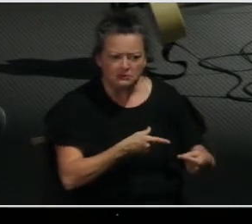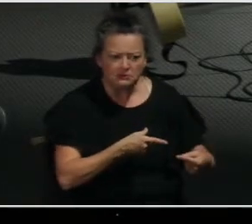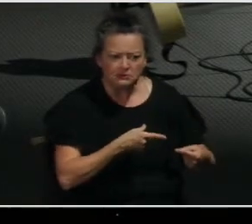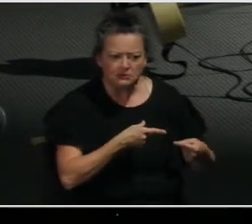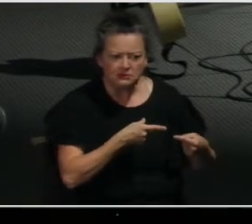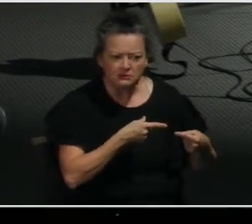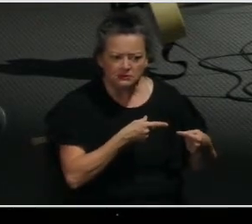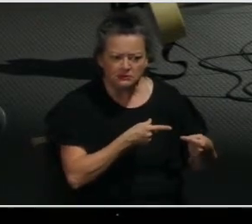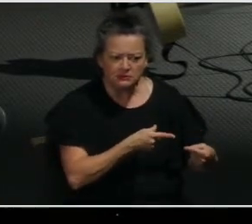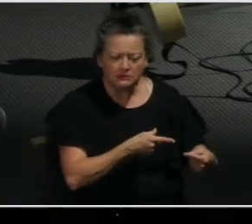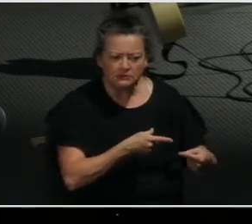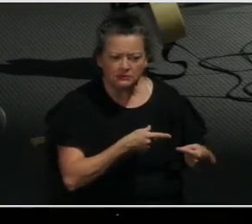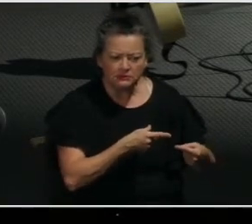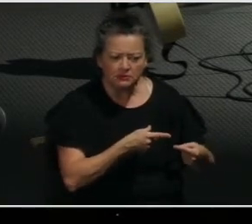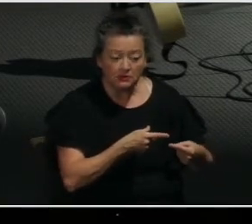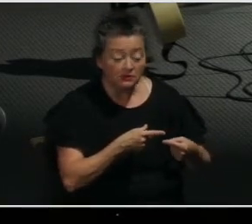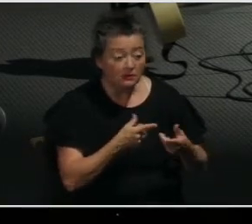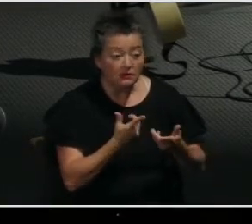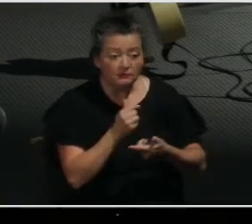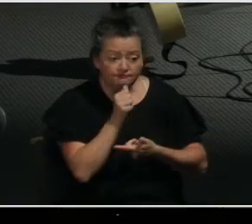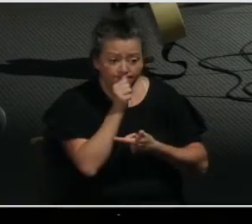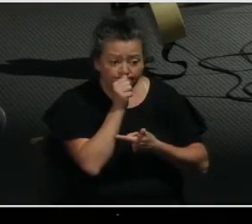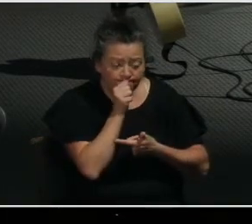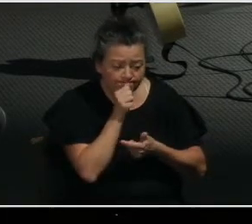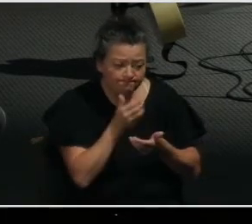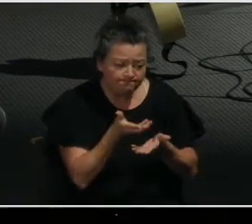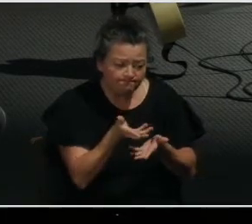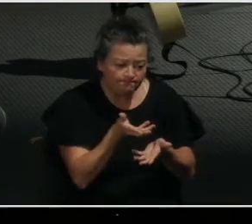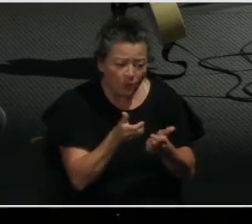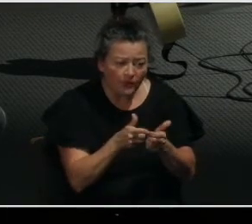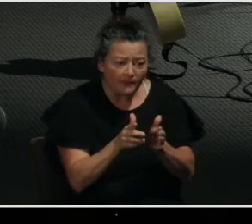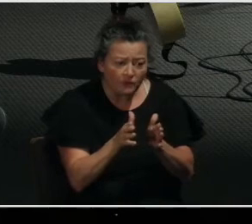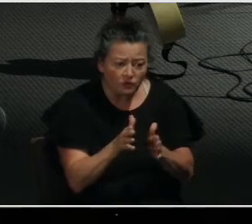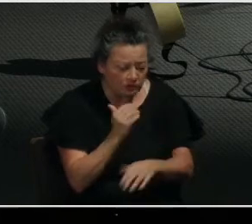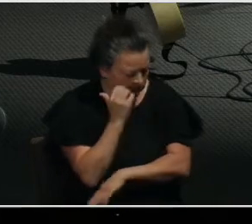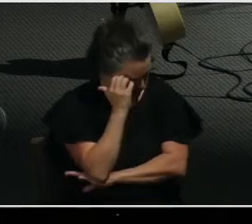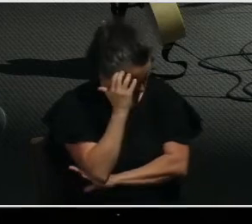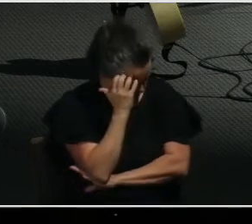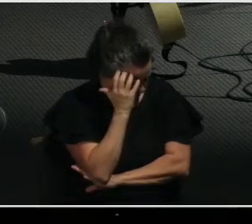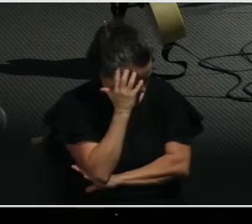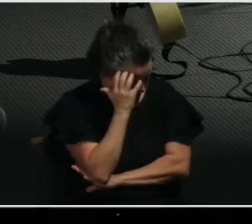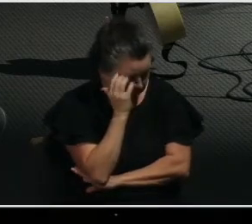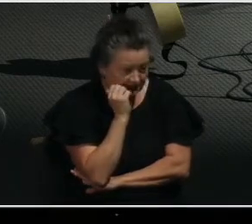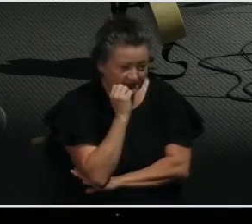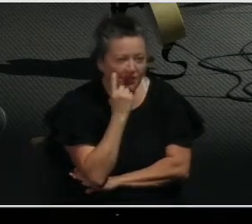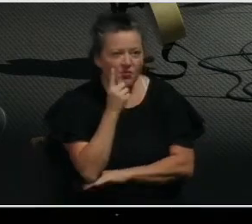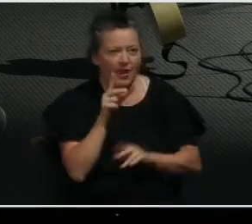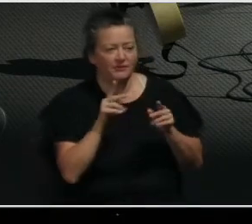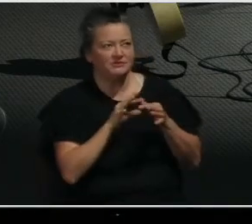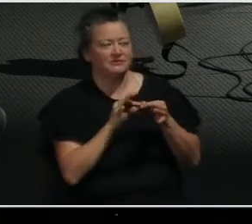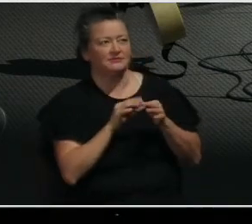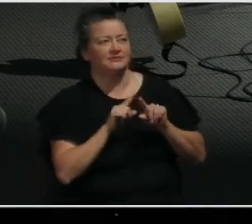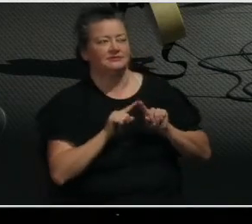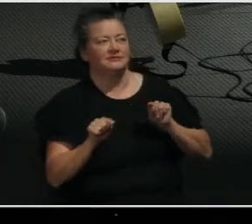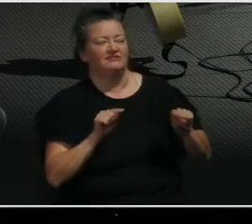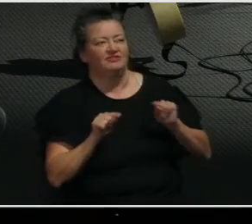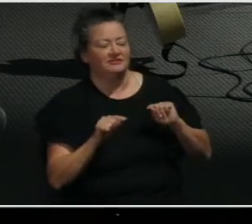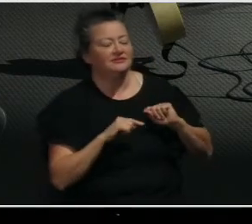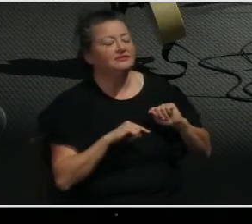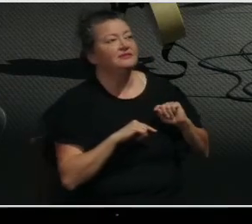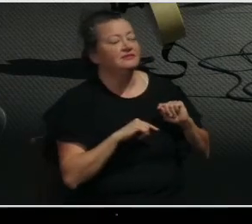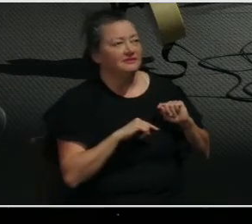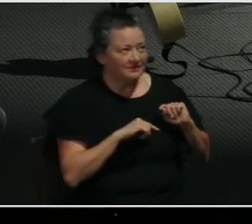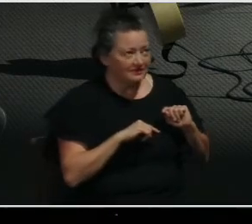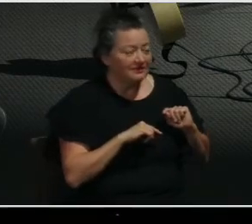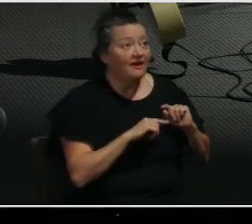long-suffering with people. One commentator says, endurance is what faith, hope, and love bring